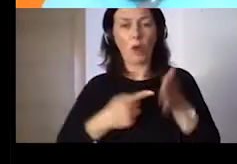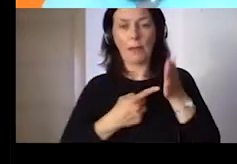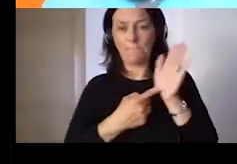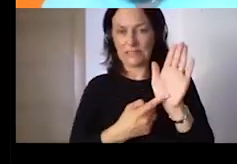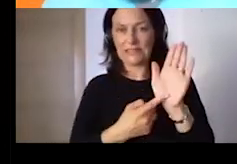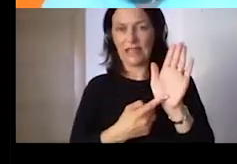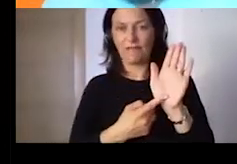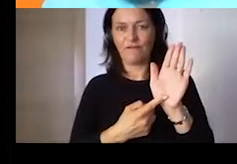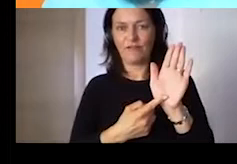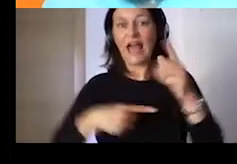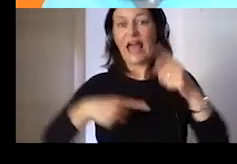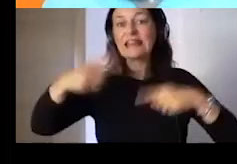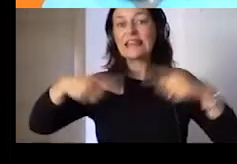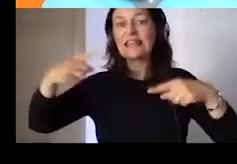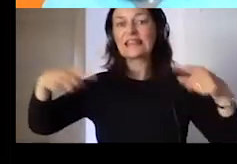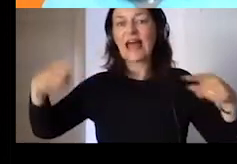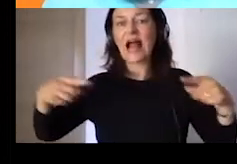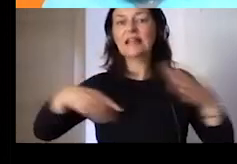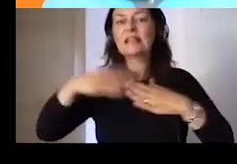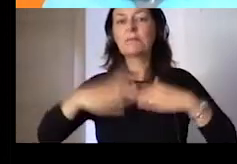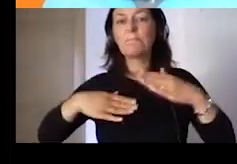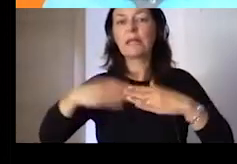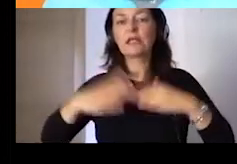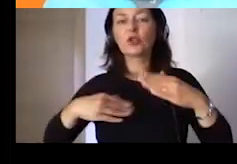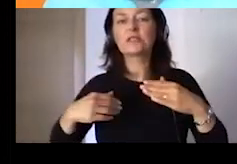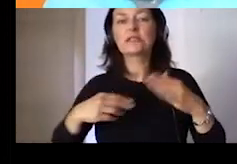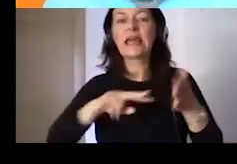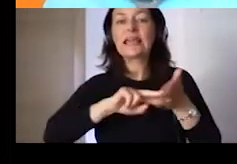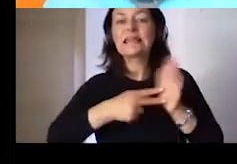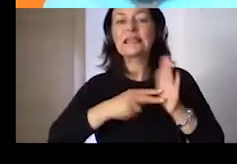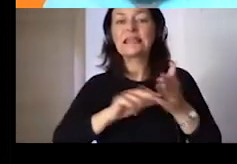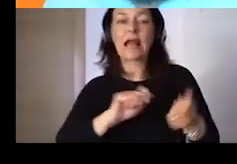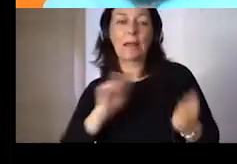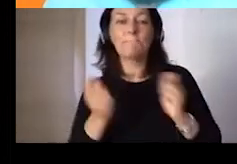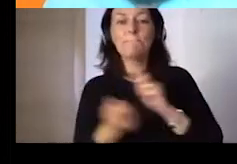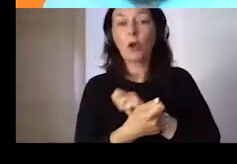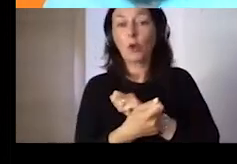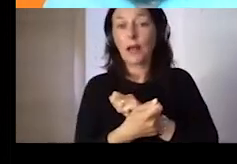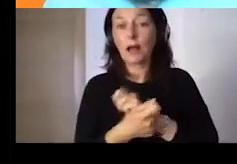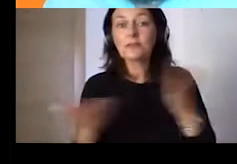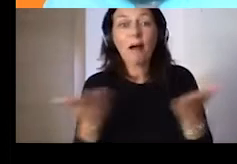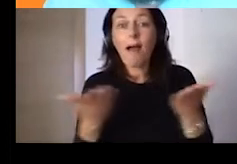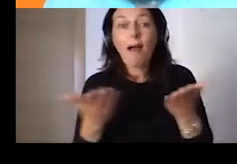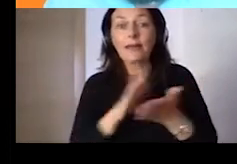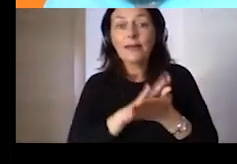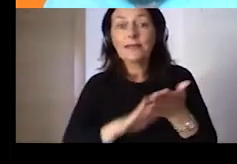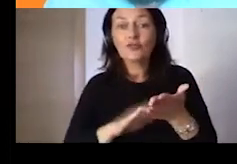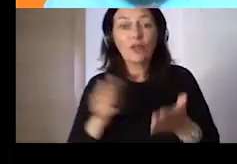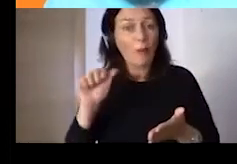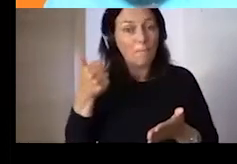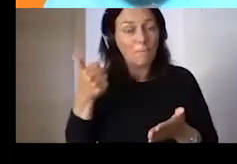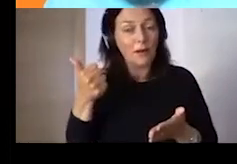digital transformation. Where do we start? Well, first of all, you maybe know the Digital